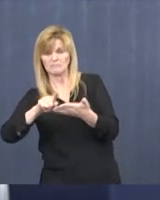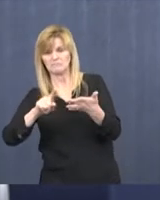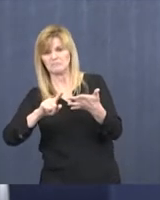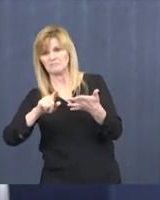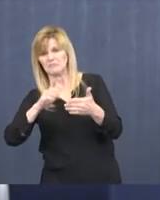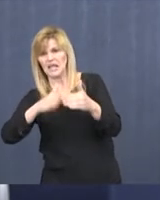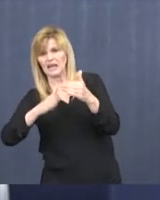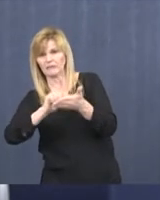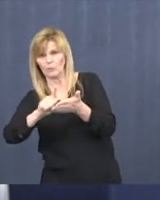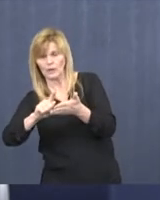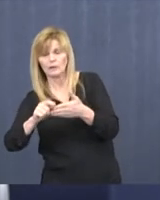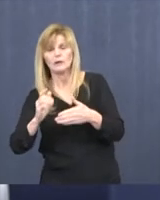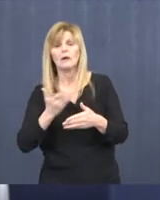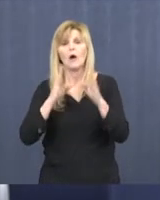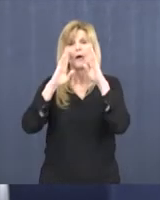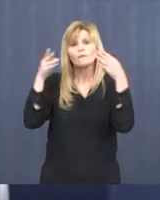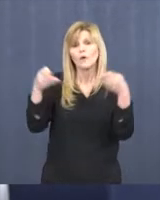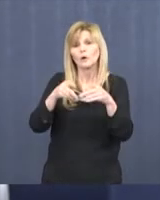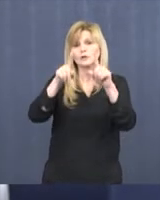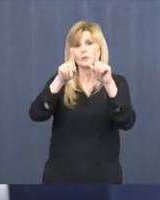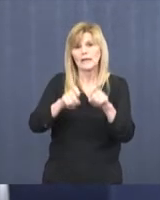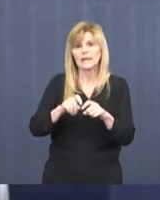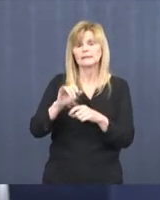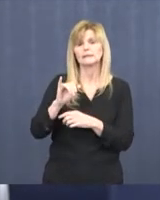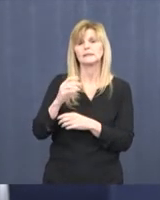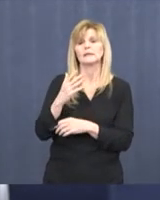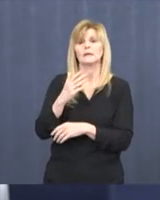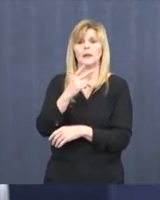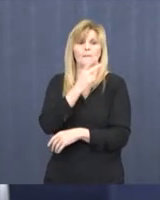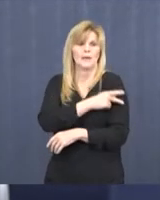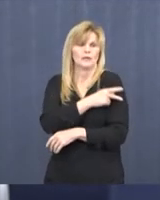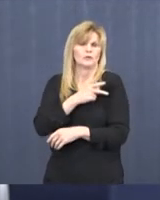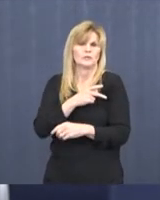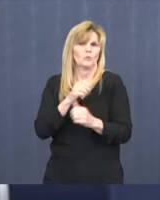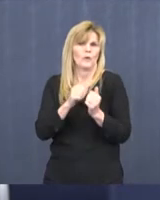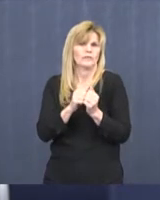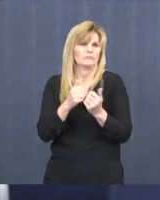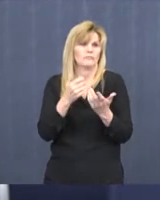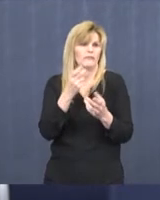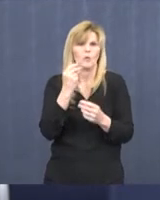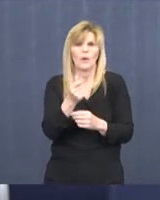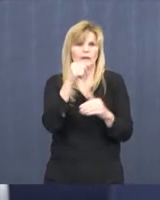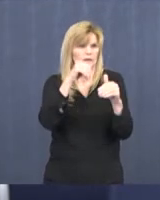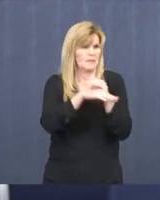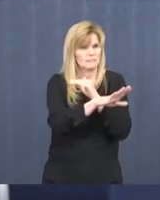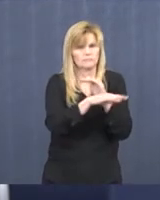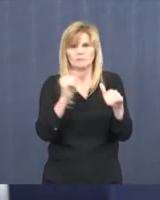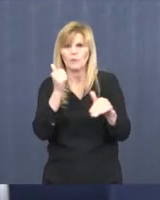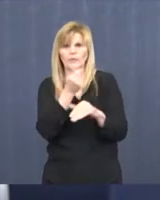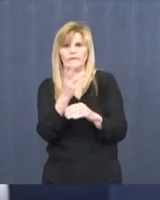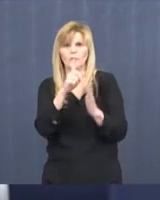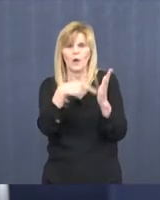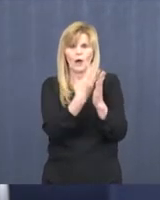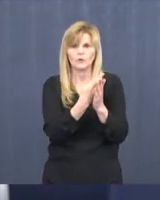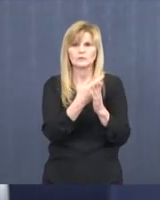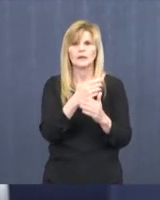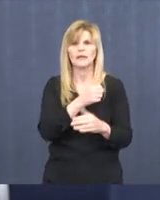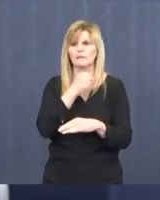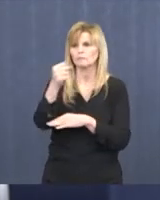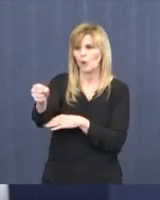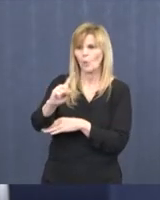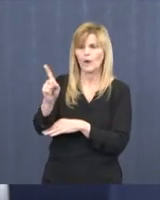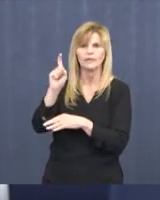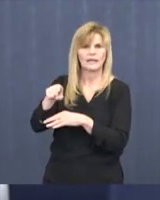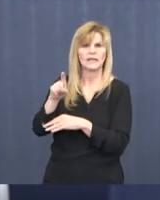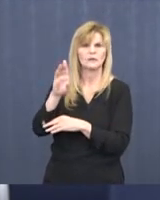Our focus will be able to test inpatients on just a few-hour turnaround and then get them promptly placed where they need